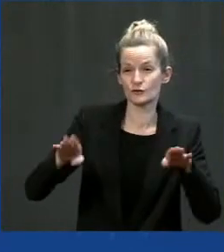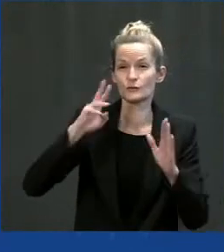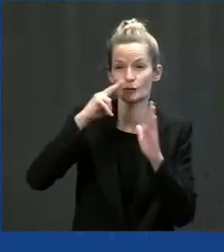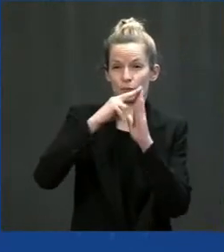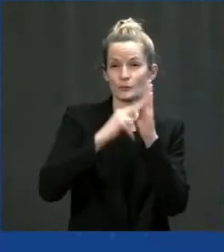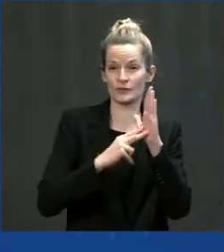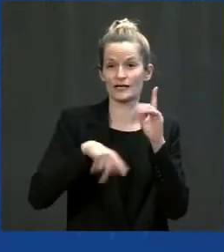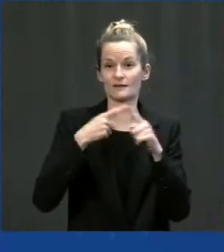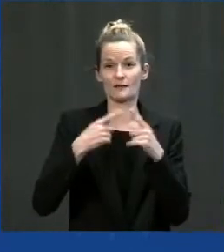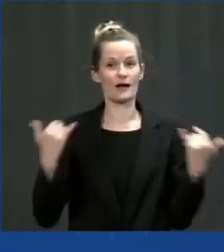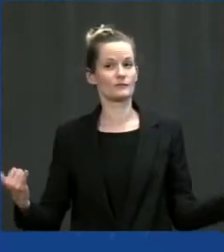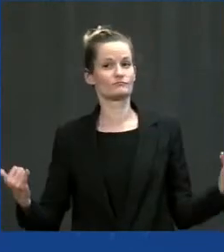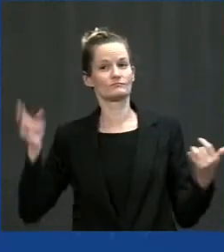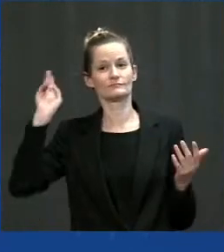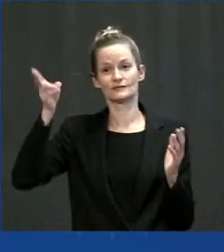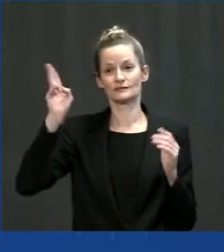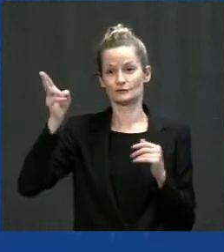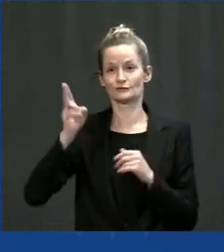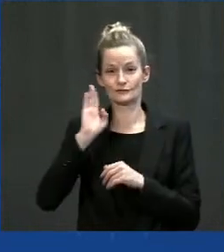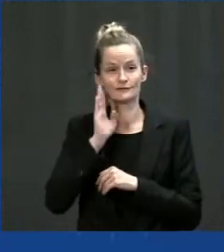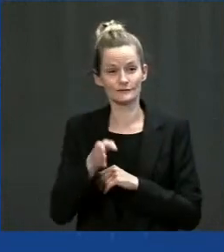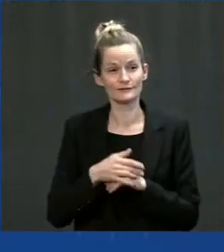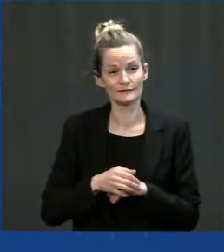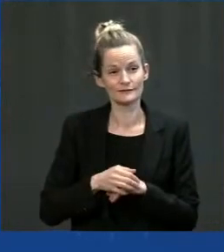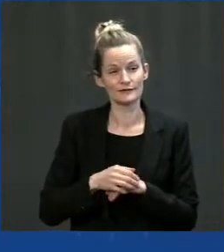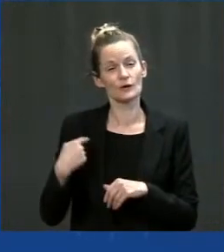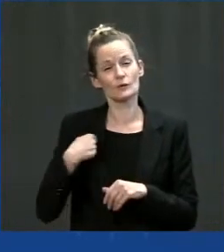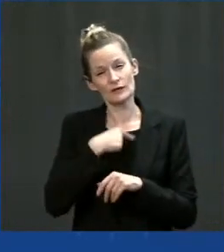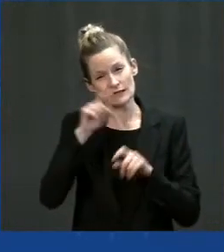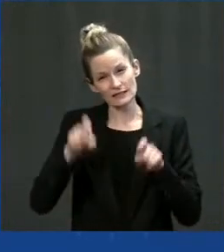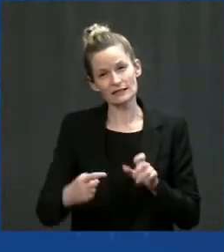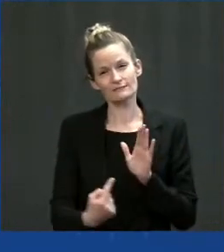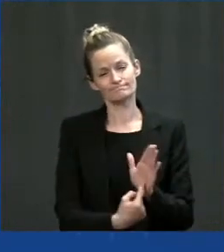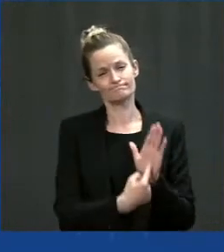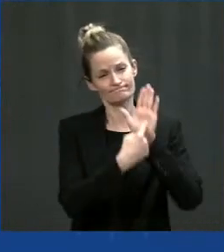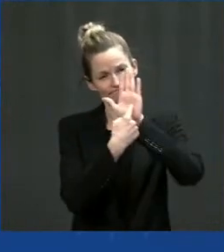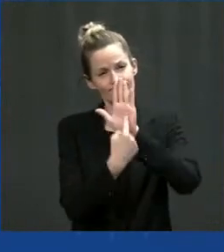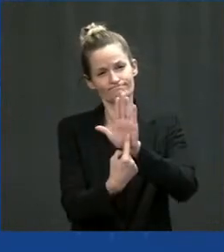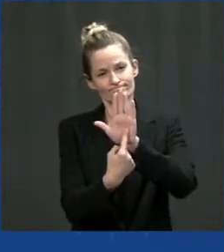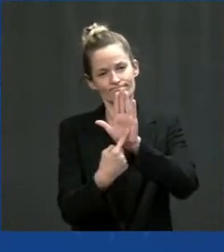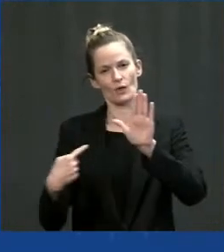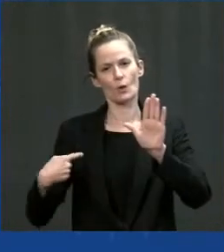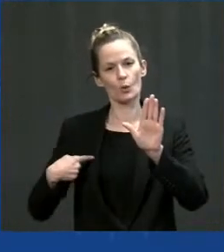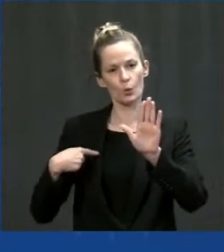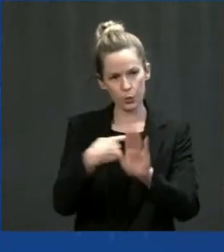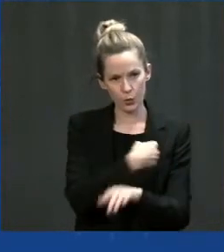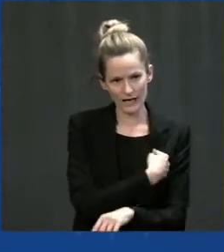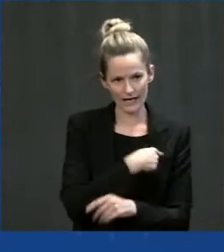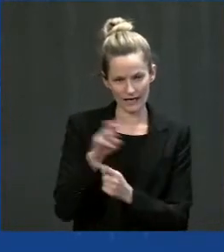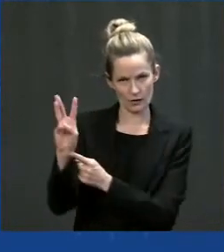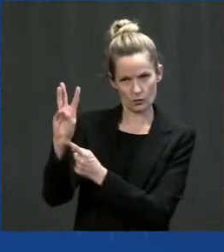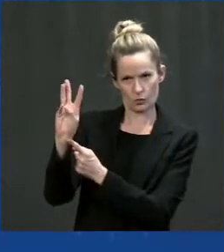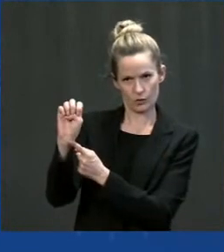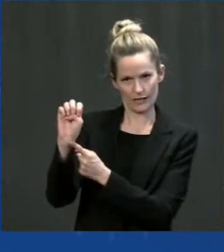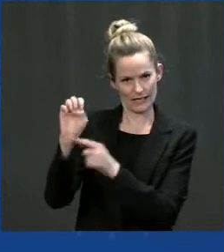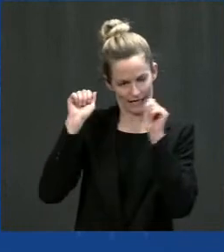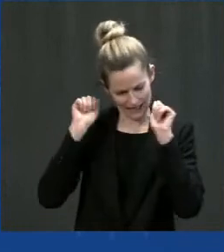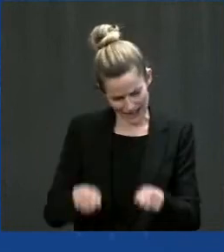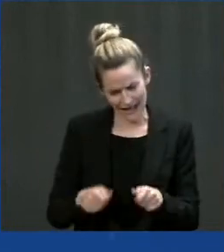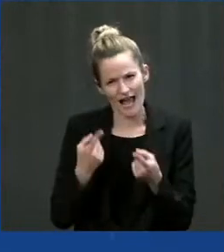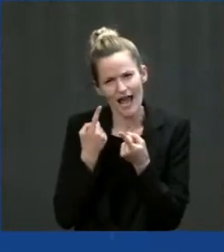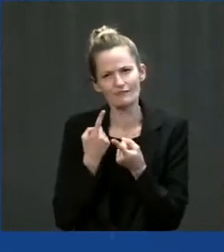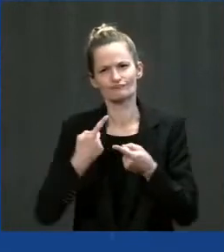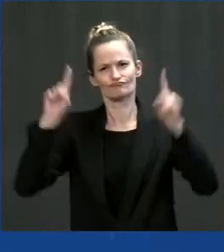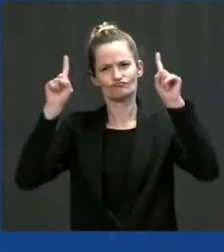And we got to make sure we can demonstrate we can get things done. And it